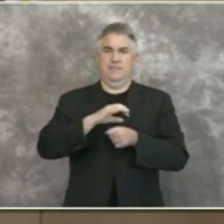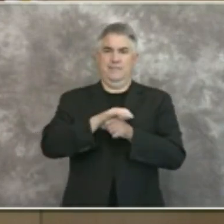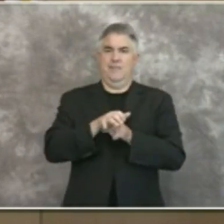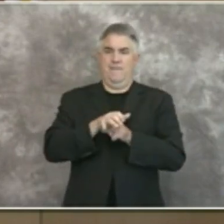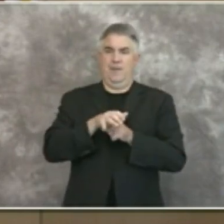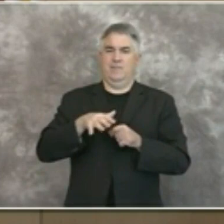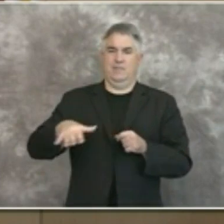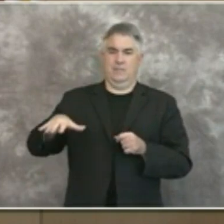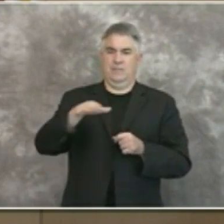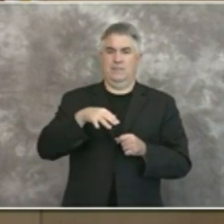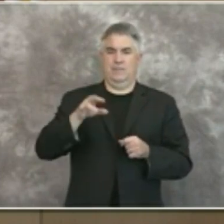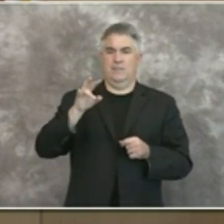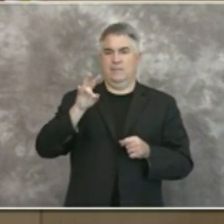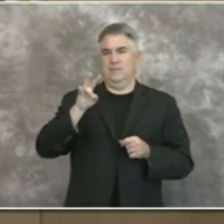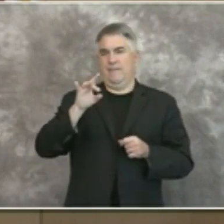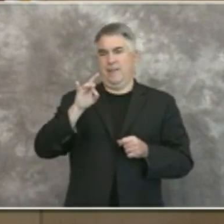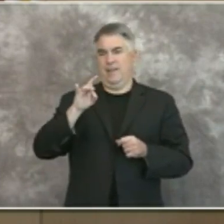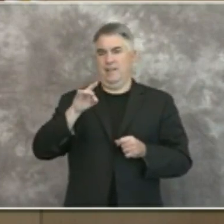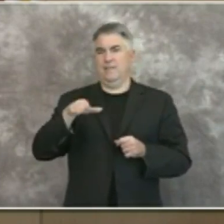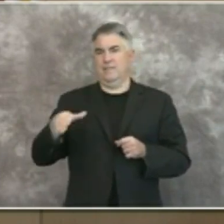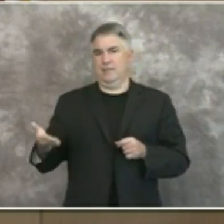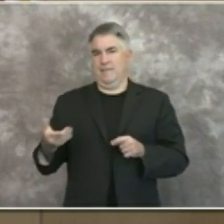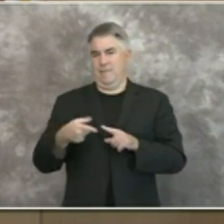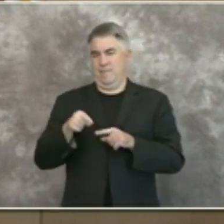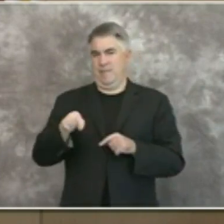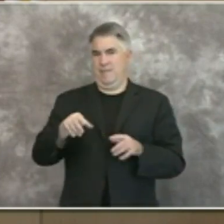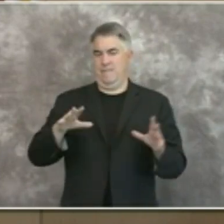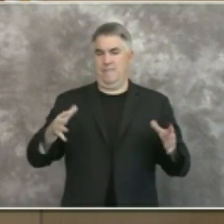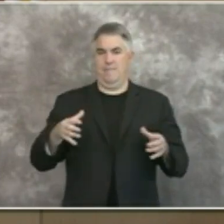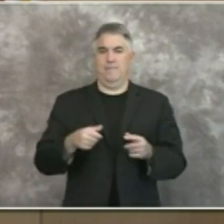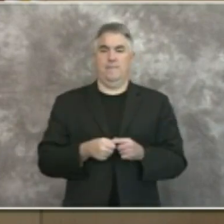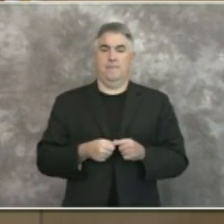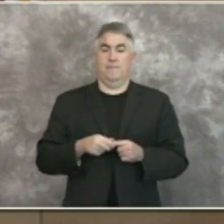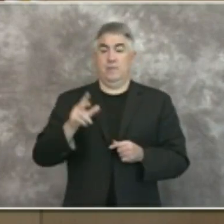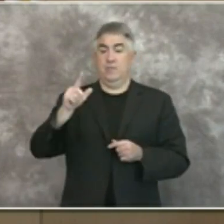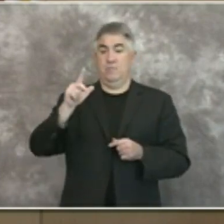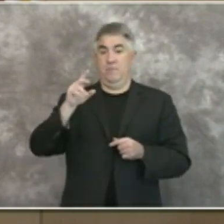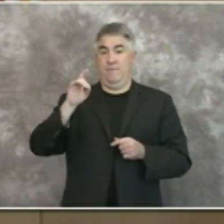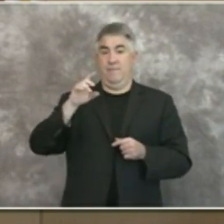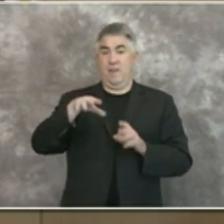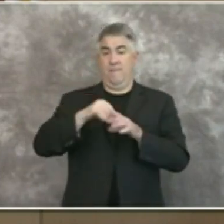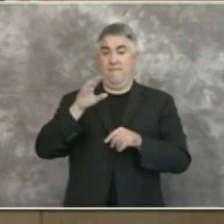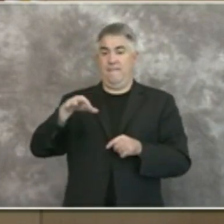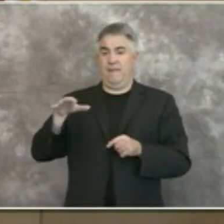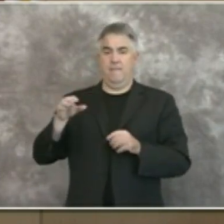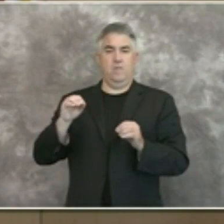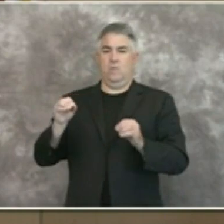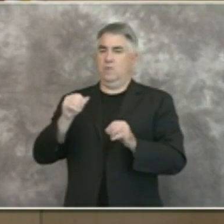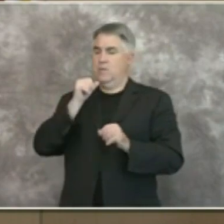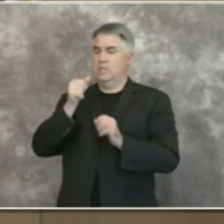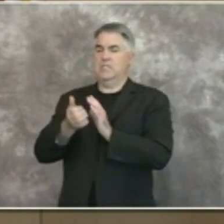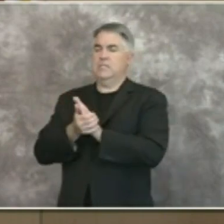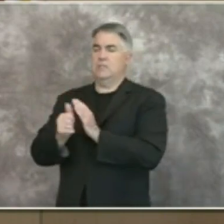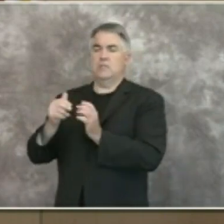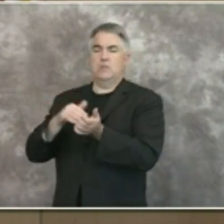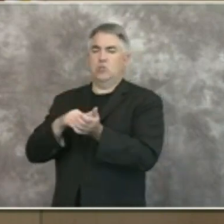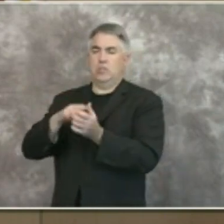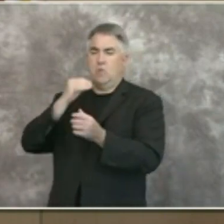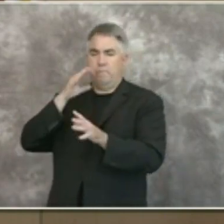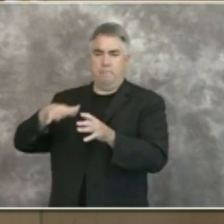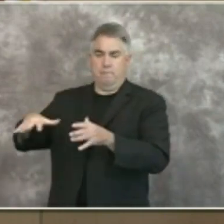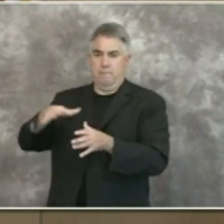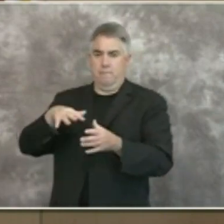deaths 23 of the 55 outbreaks are in non-skilled nursing uh facility